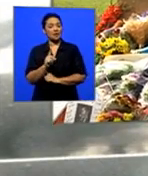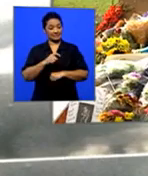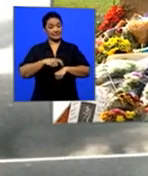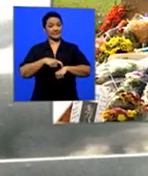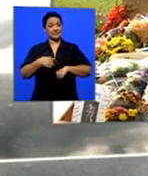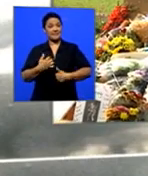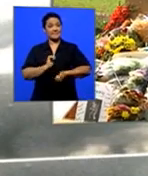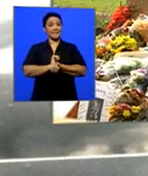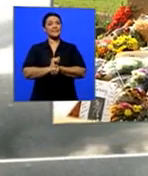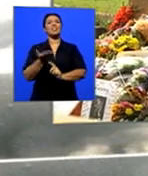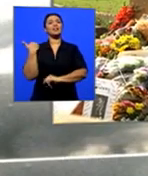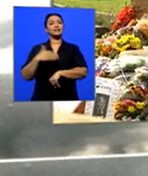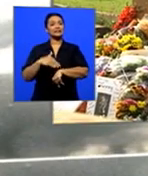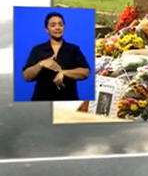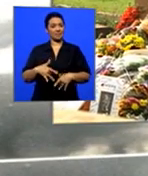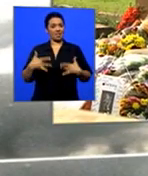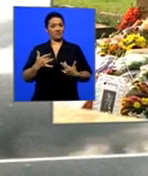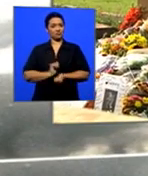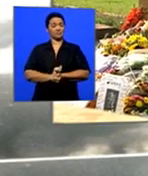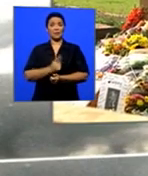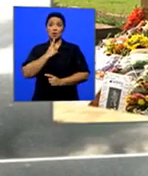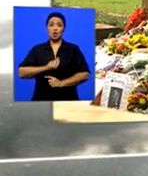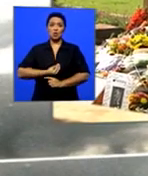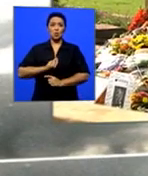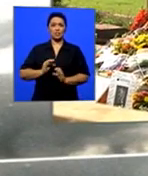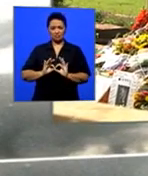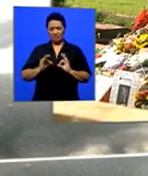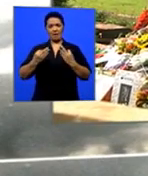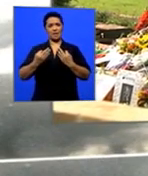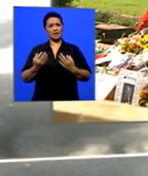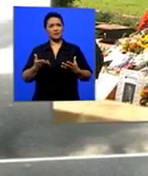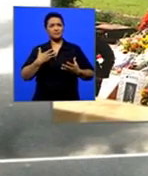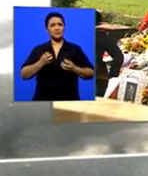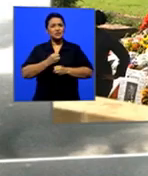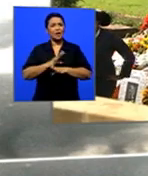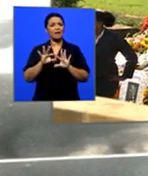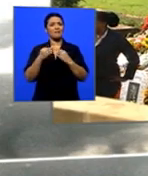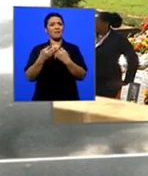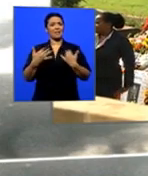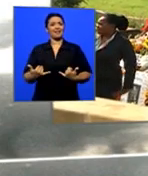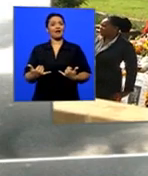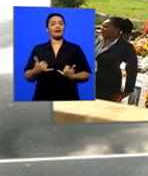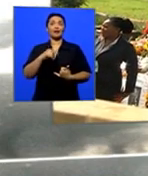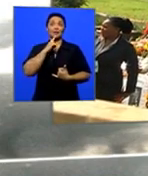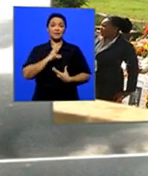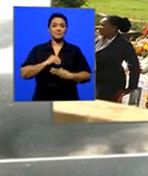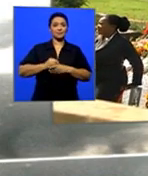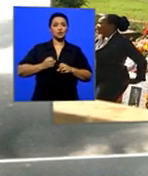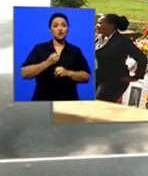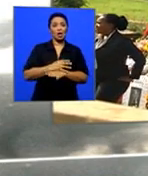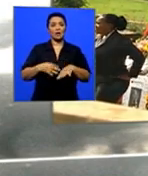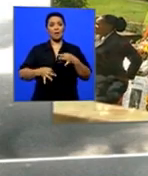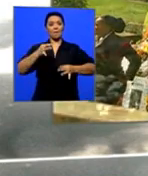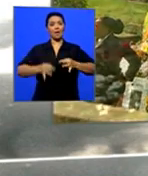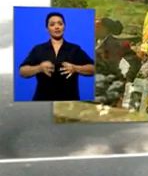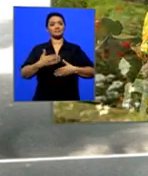into prison at the prime of his life. Young family, young children, getting into, like you said, into the politics of it all.